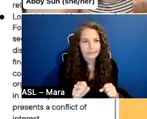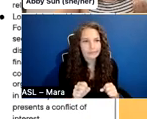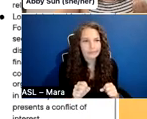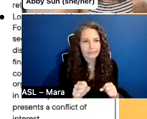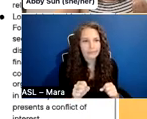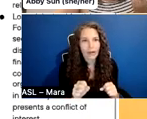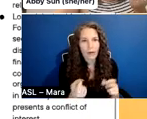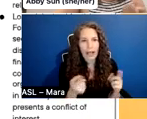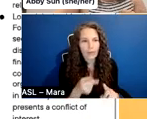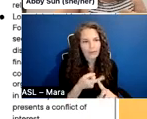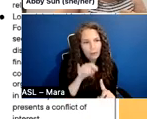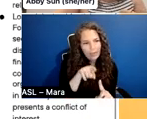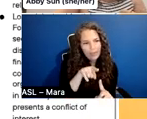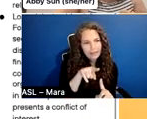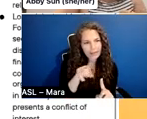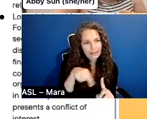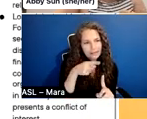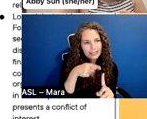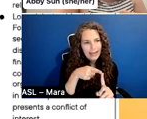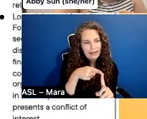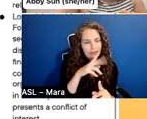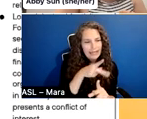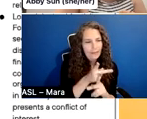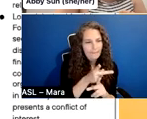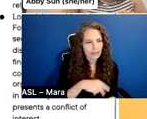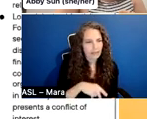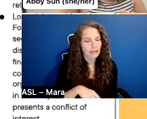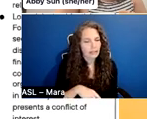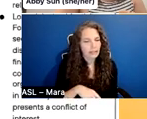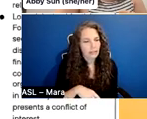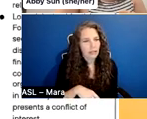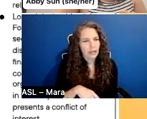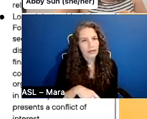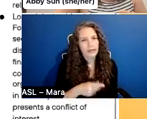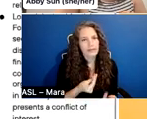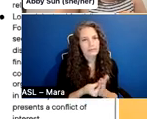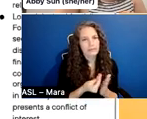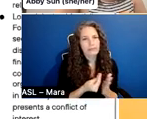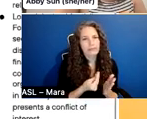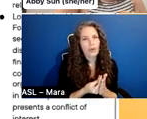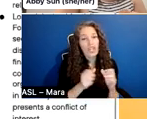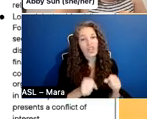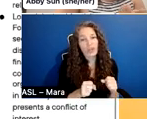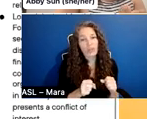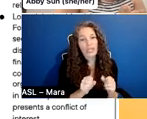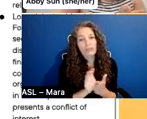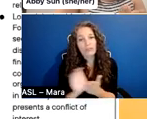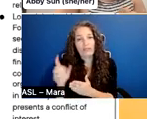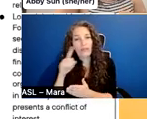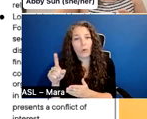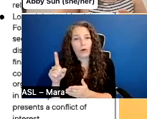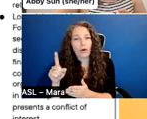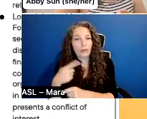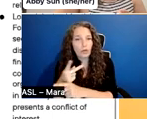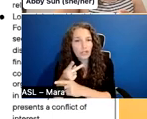this self-financing could be putting the cost of production or post paying an editor onto a personal credit card.